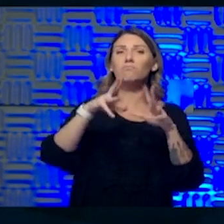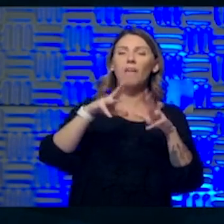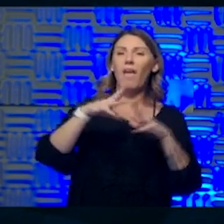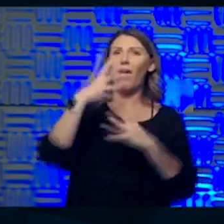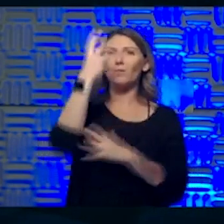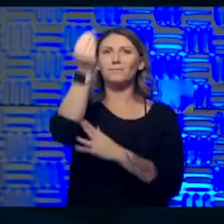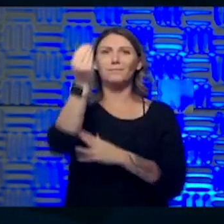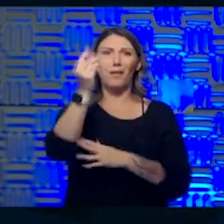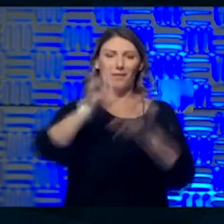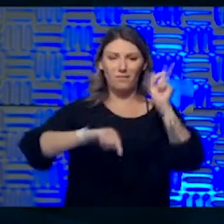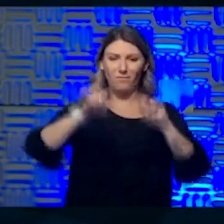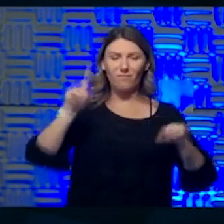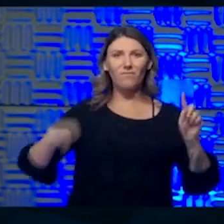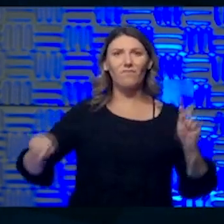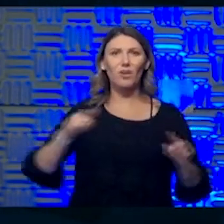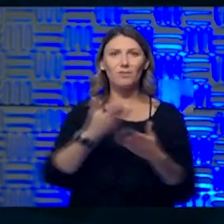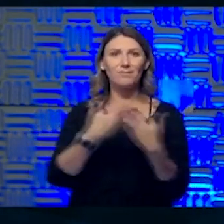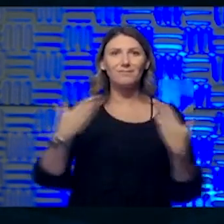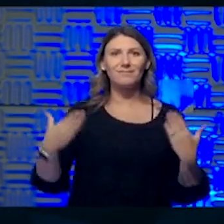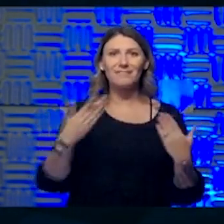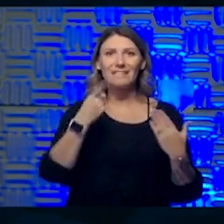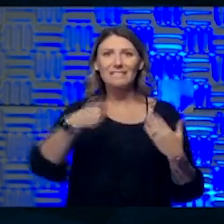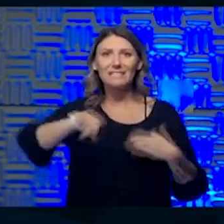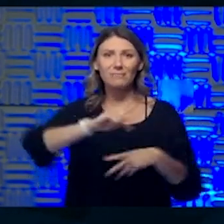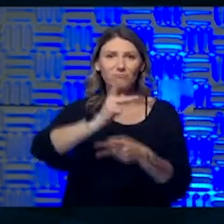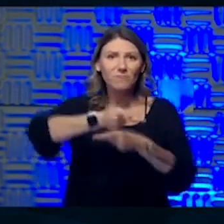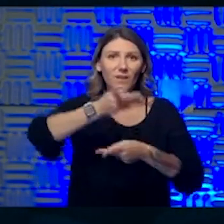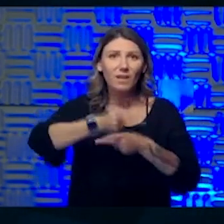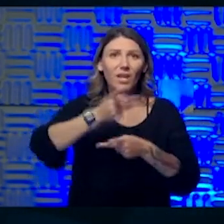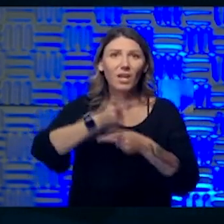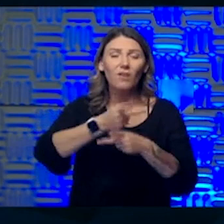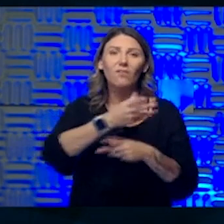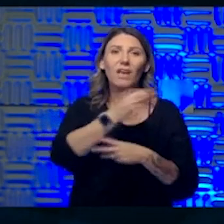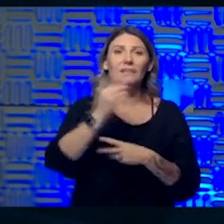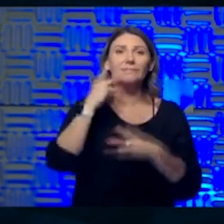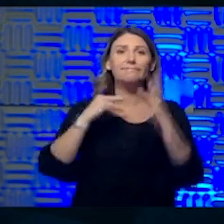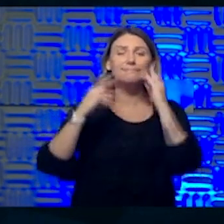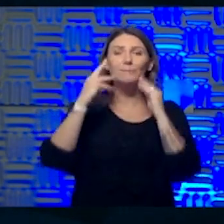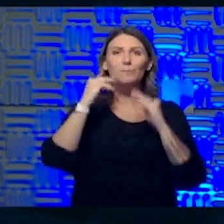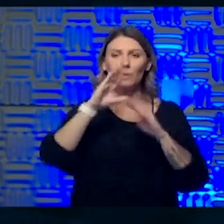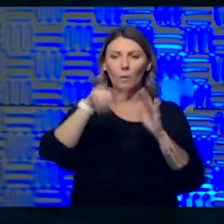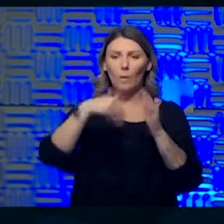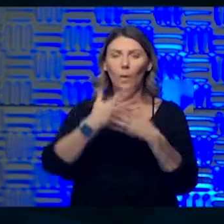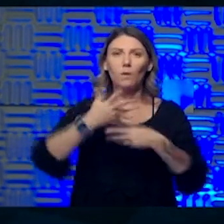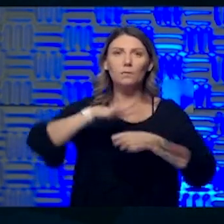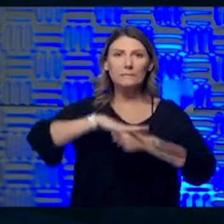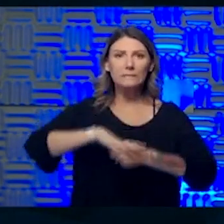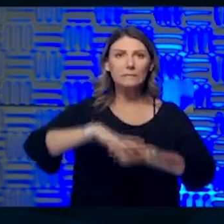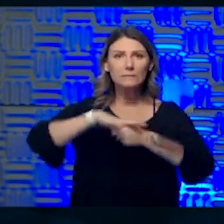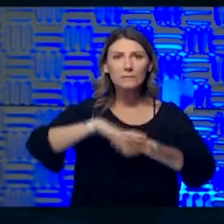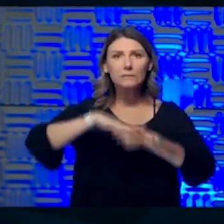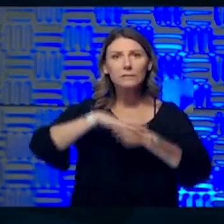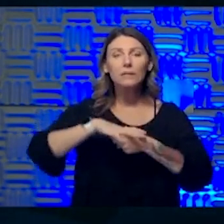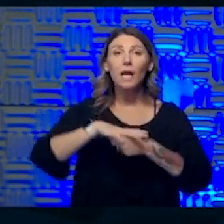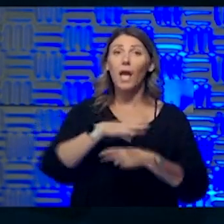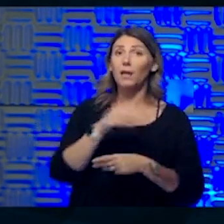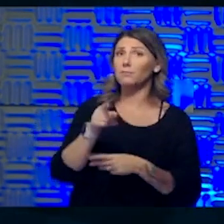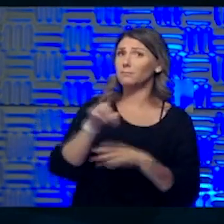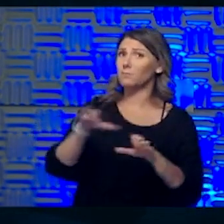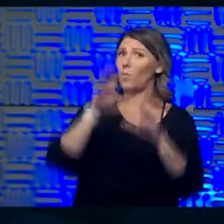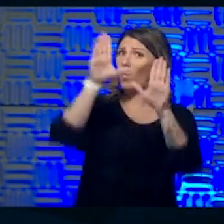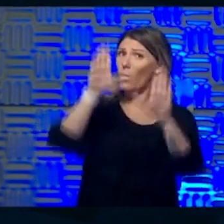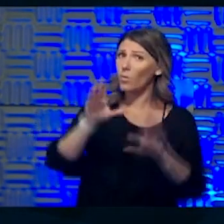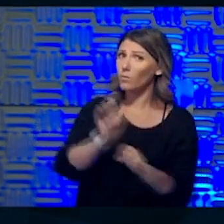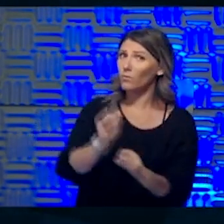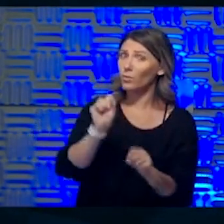experience from having taken care of such a severe disease and being experiencing all of the stress of that close up. And I think you did a marvelous job with